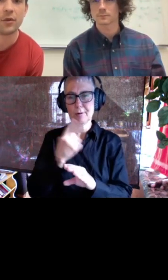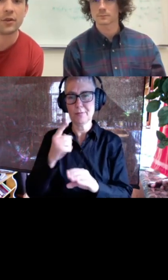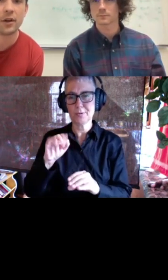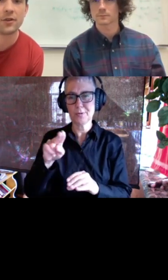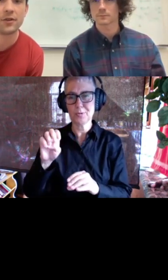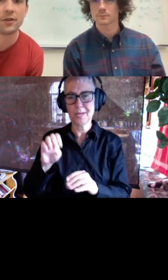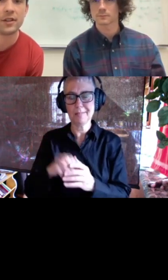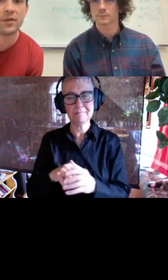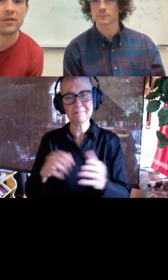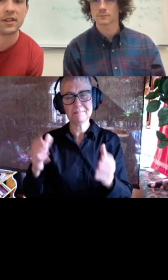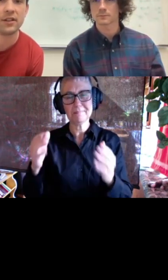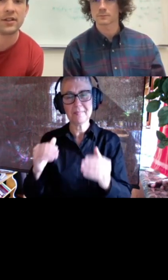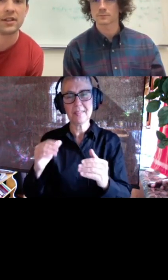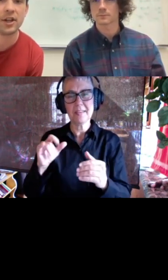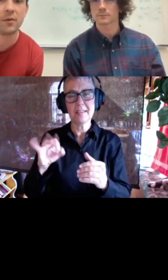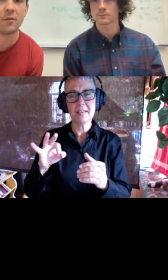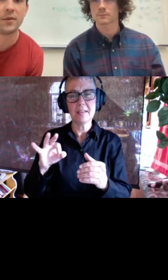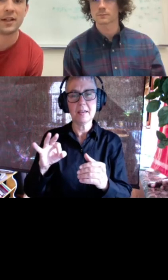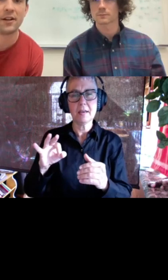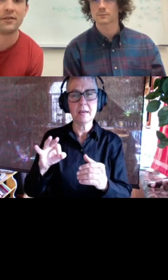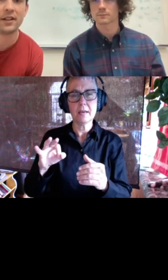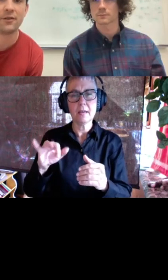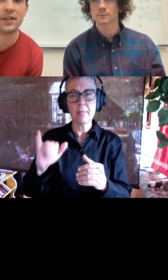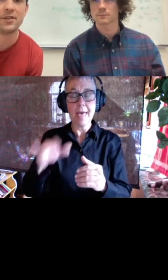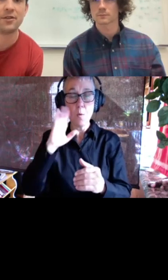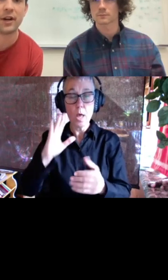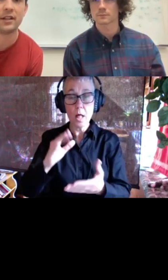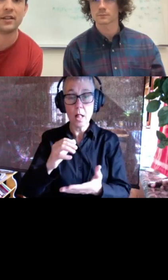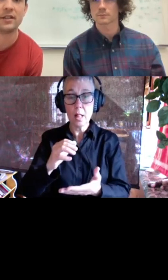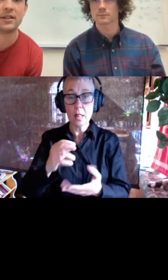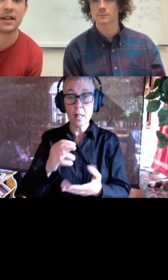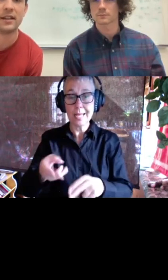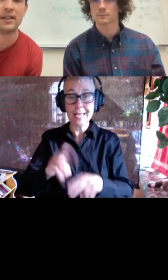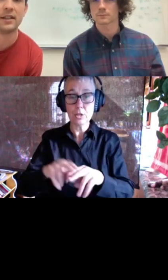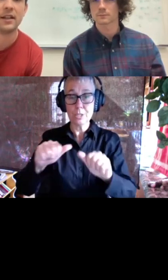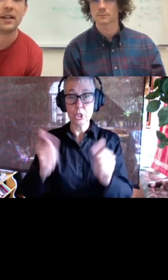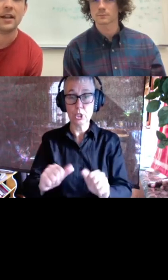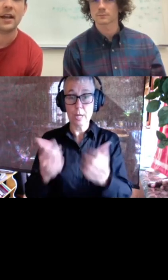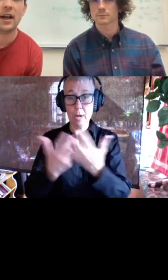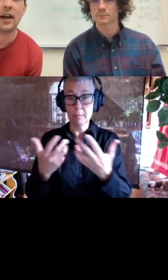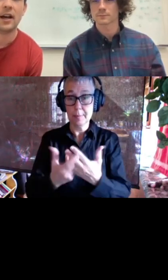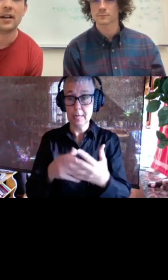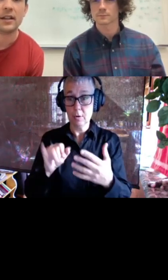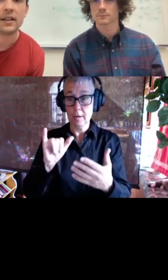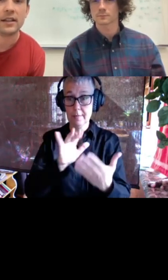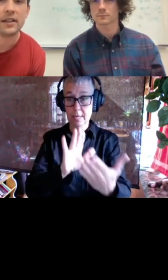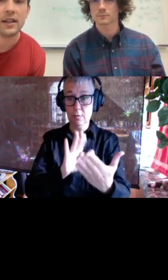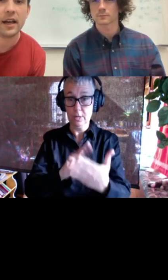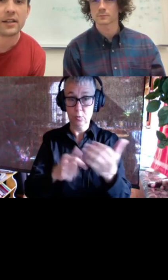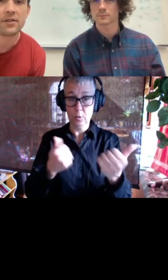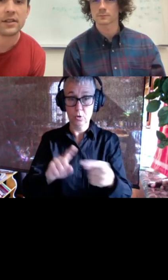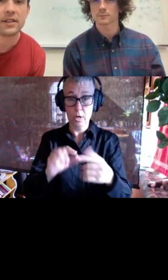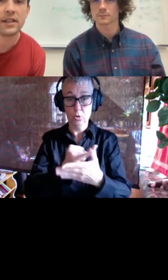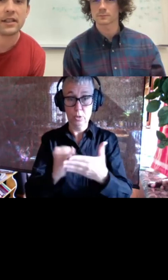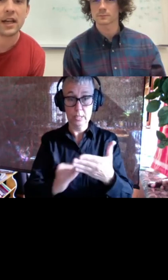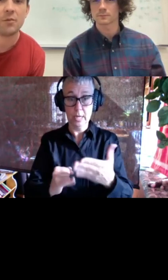non-polar also could this be used to increase the shape complementarity of the interface you're trying to design uh yeah